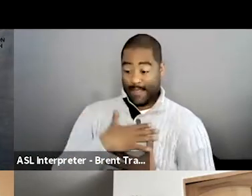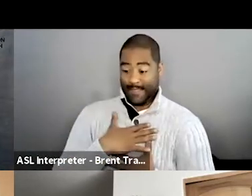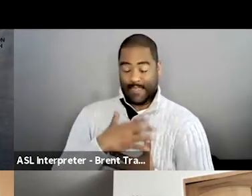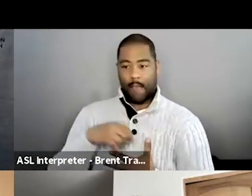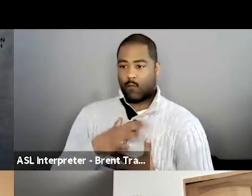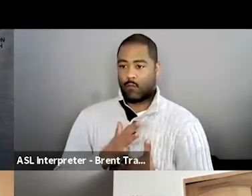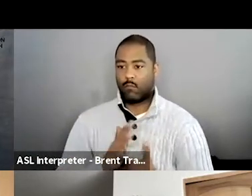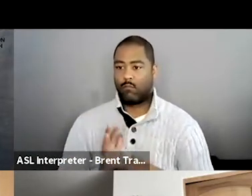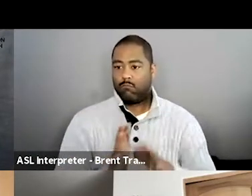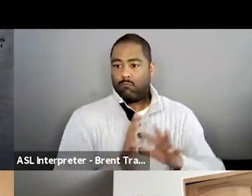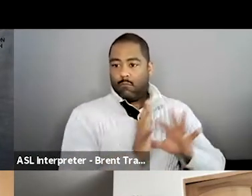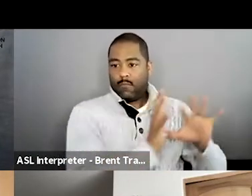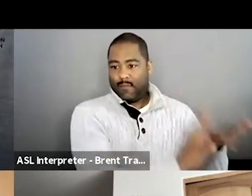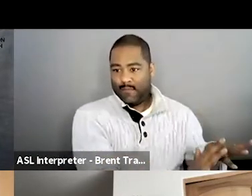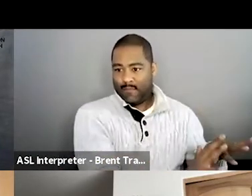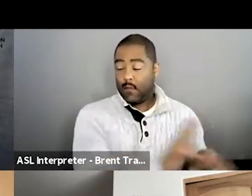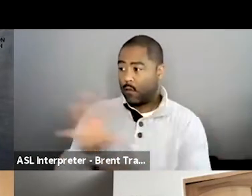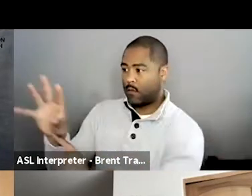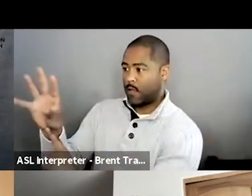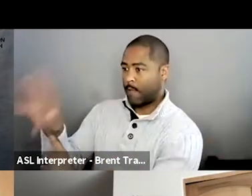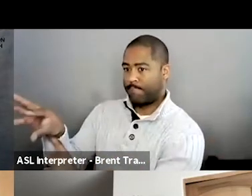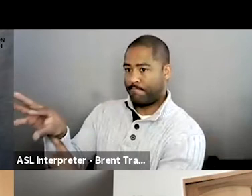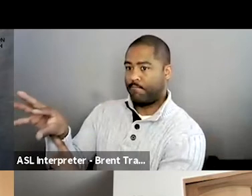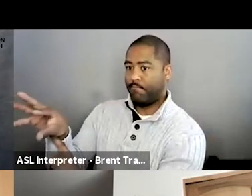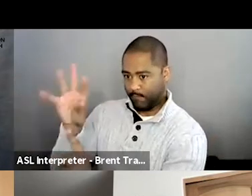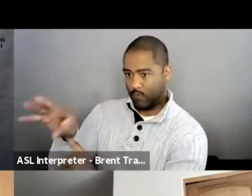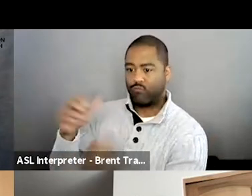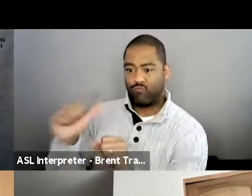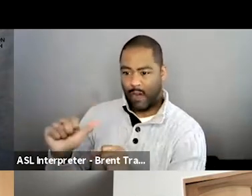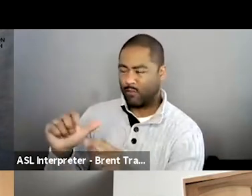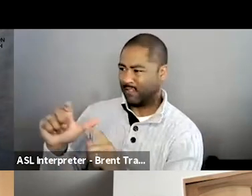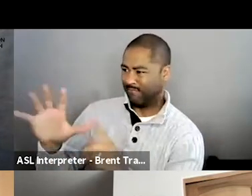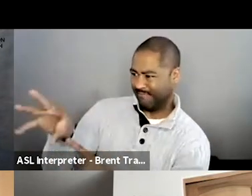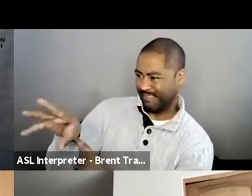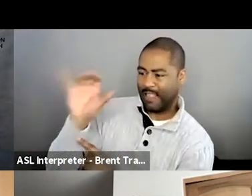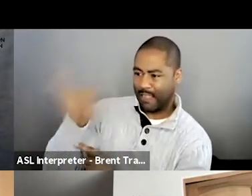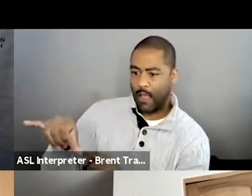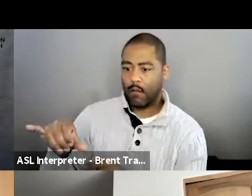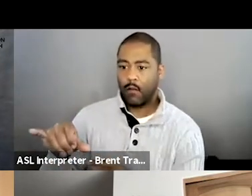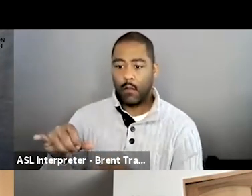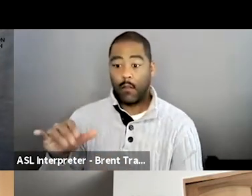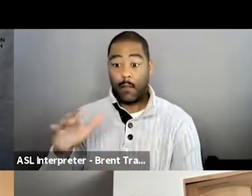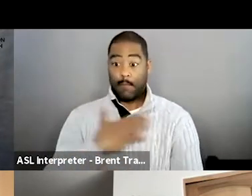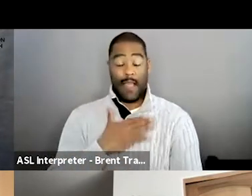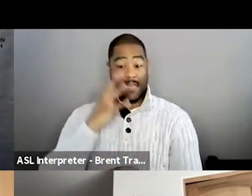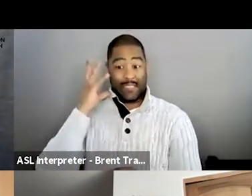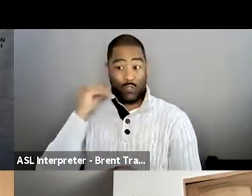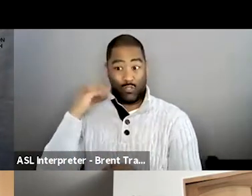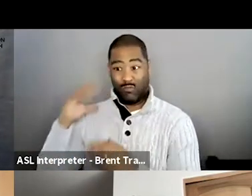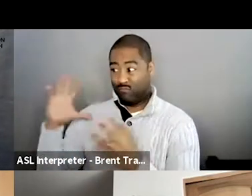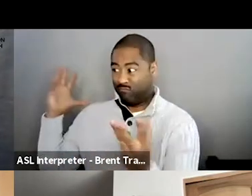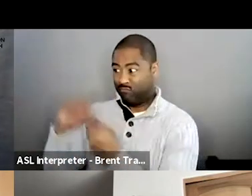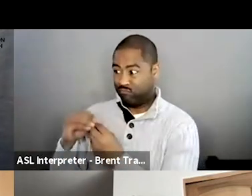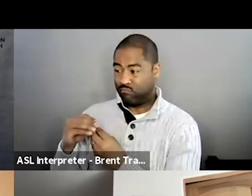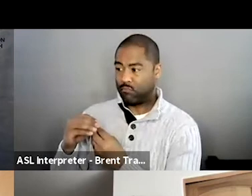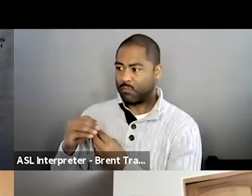that, uh, that put that to the test. Um, and so, uh, it was like that time. And then as she got better, maybe a couple of weeks later,